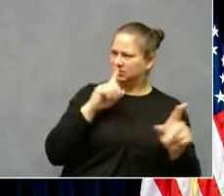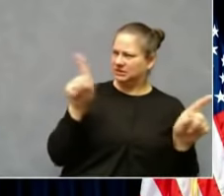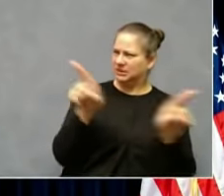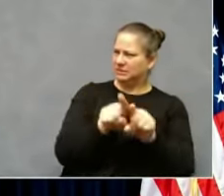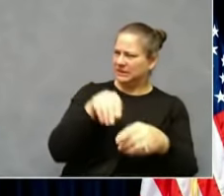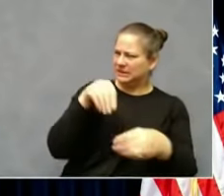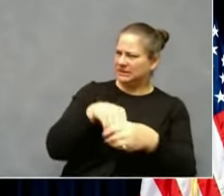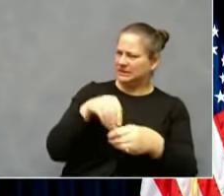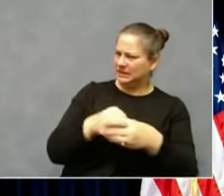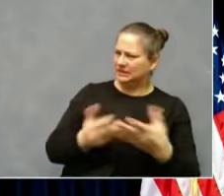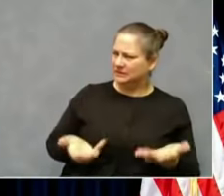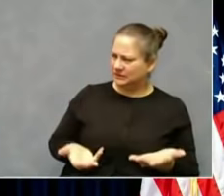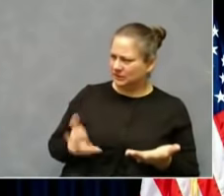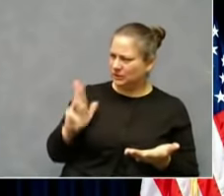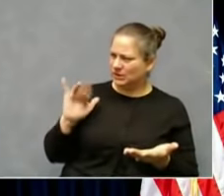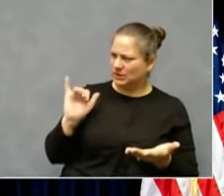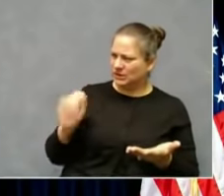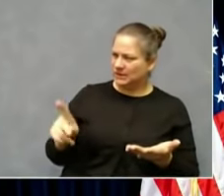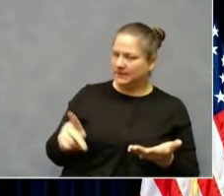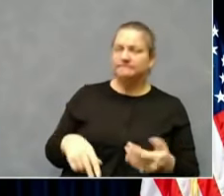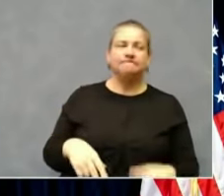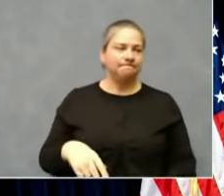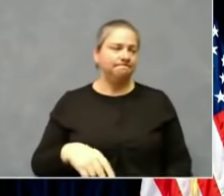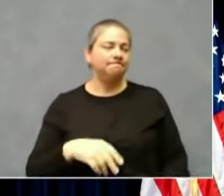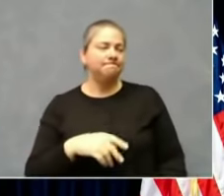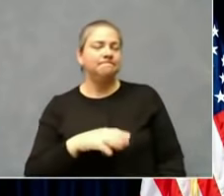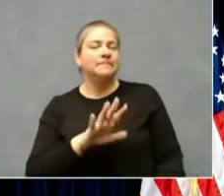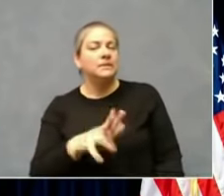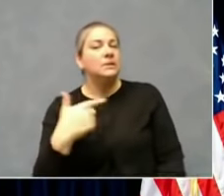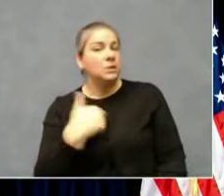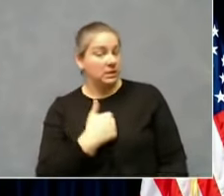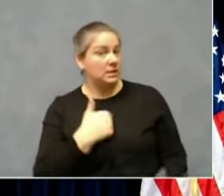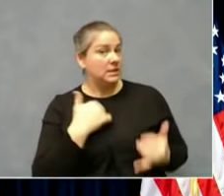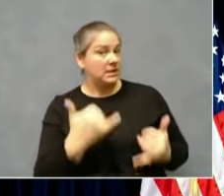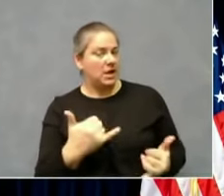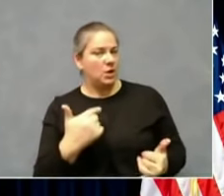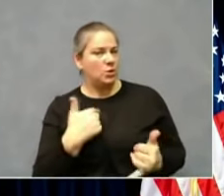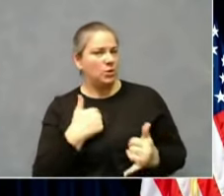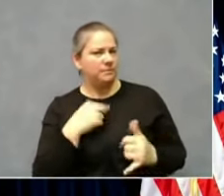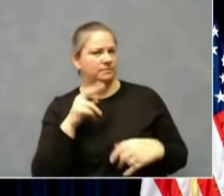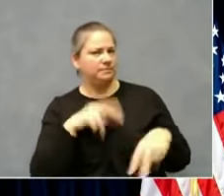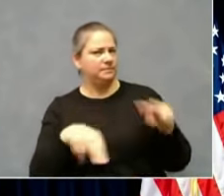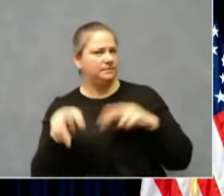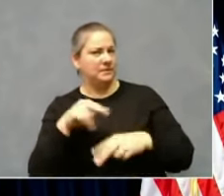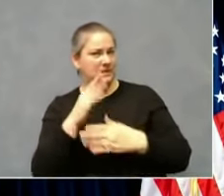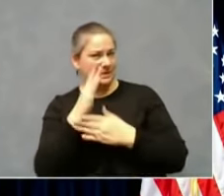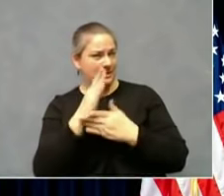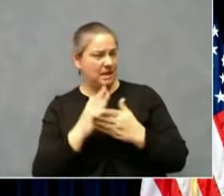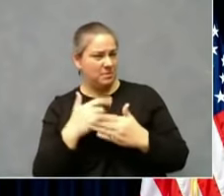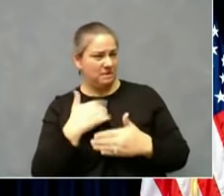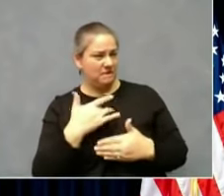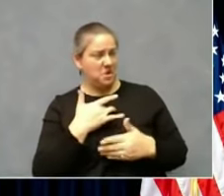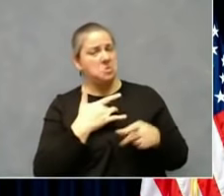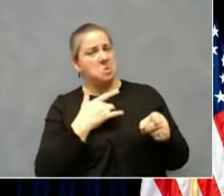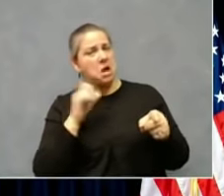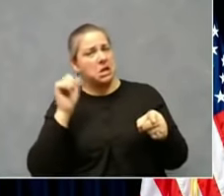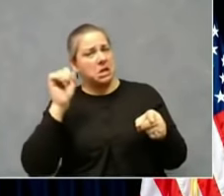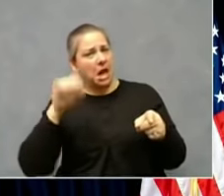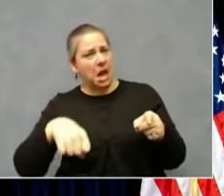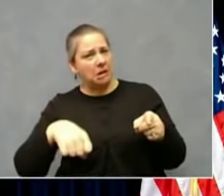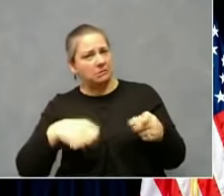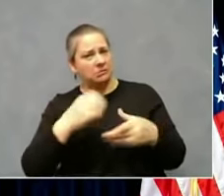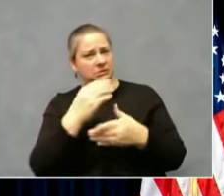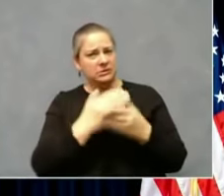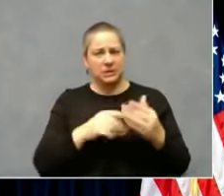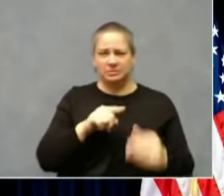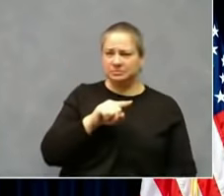We're reviewing some of these options. There are some that we believe are safe and then there are some that